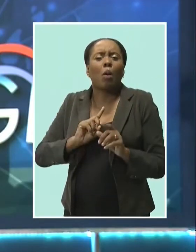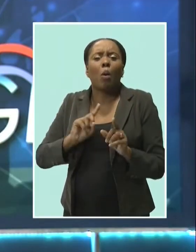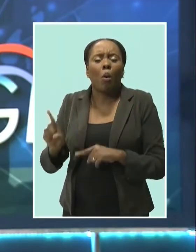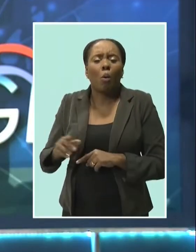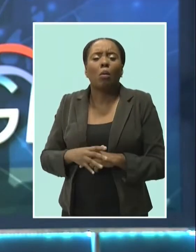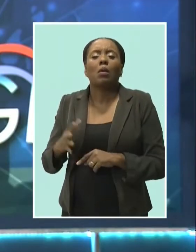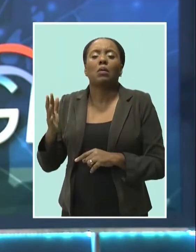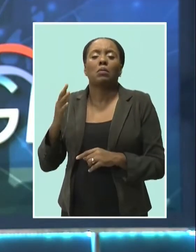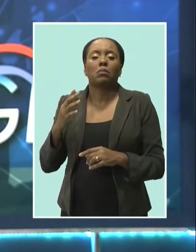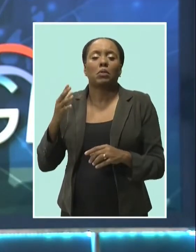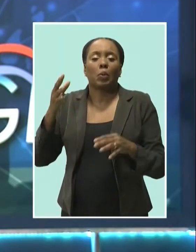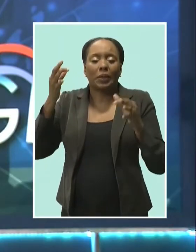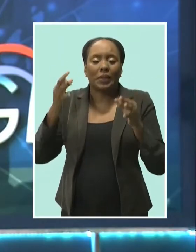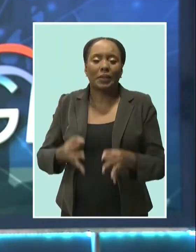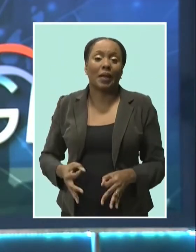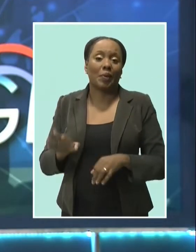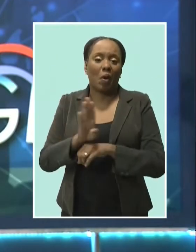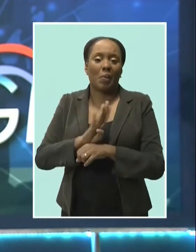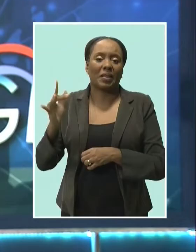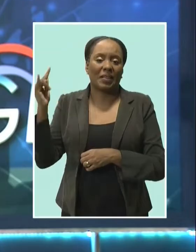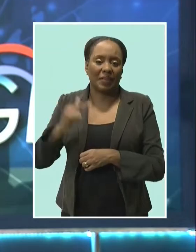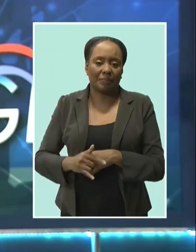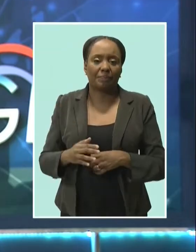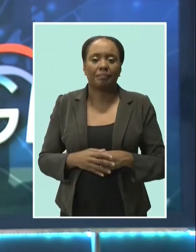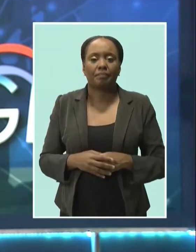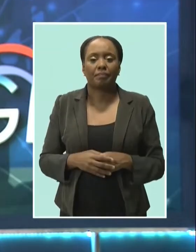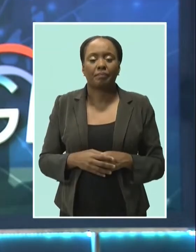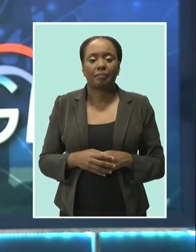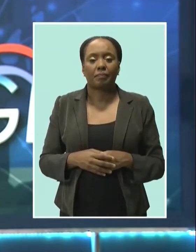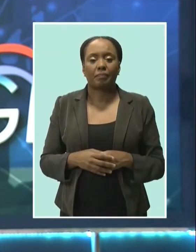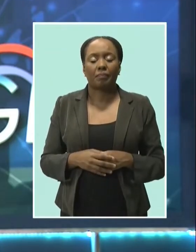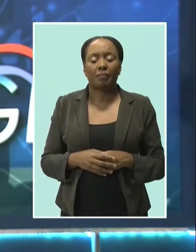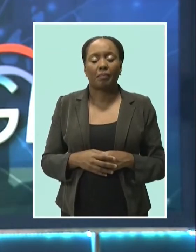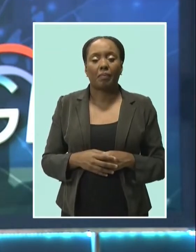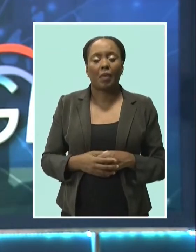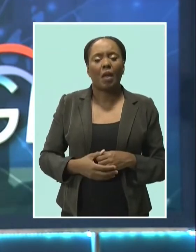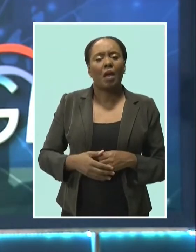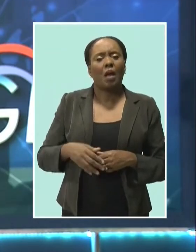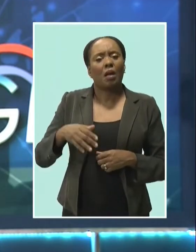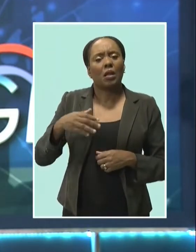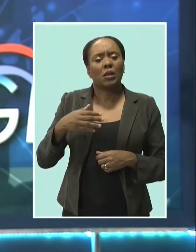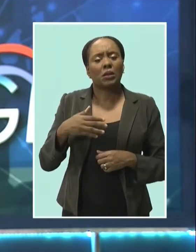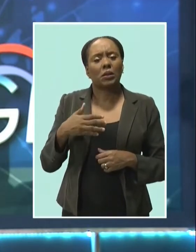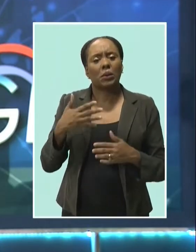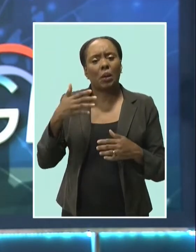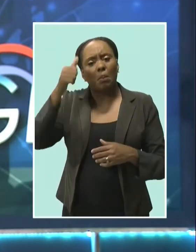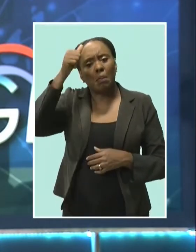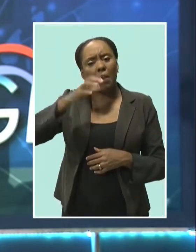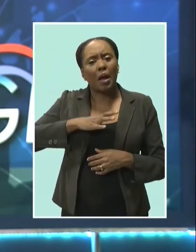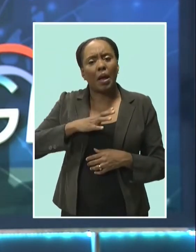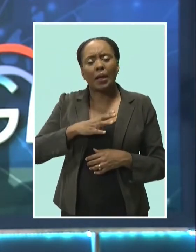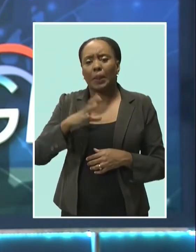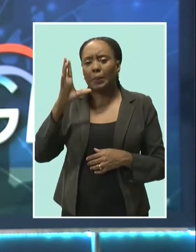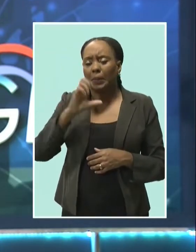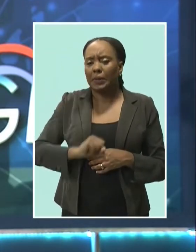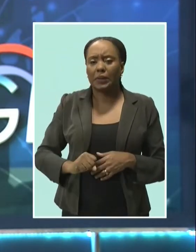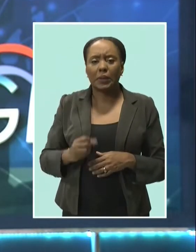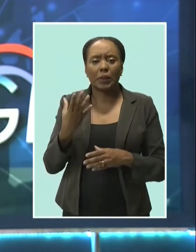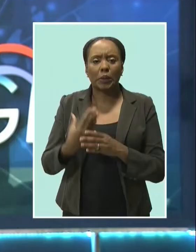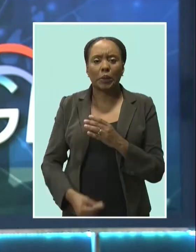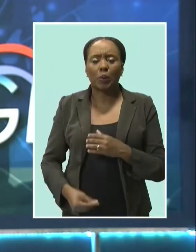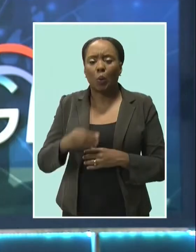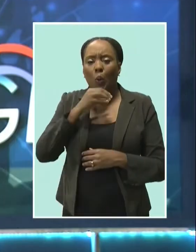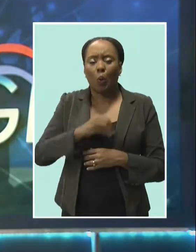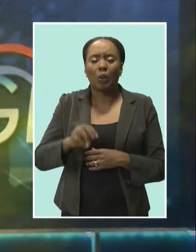assistance in locating a missing man. He is Edwin Ernest Herbert also known as Tallboy aged 60 years of Colomar Rock, St. Michael.